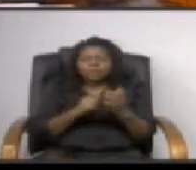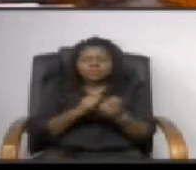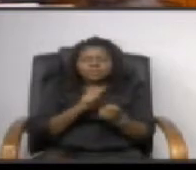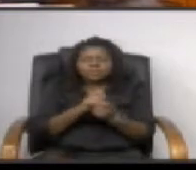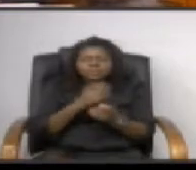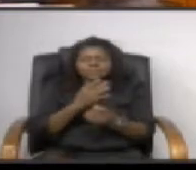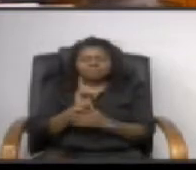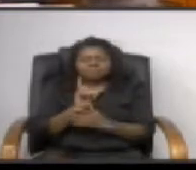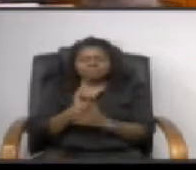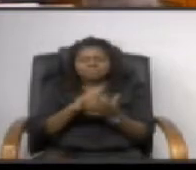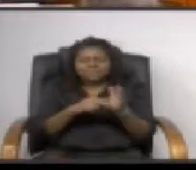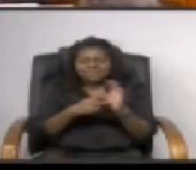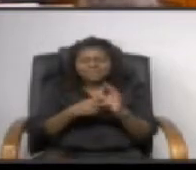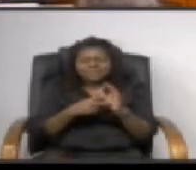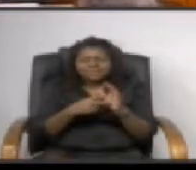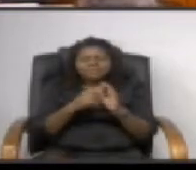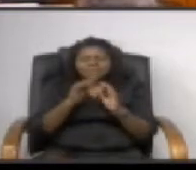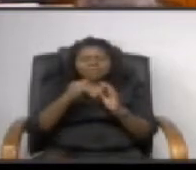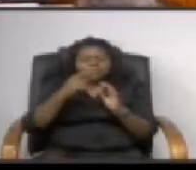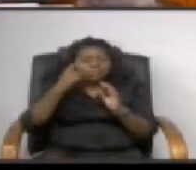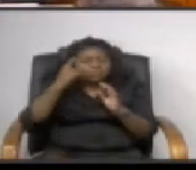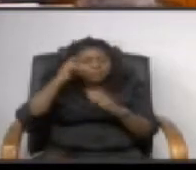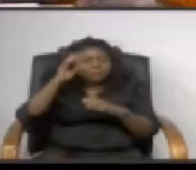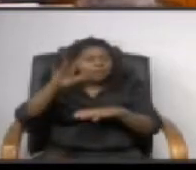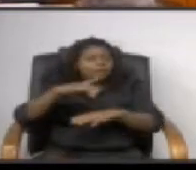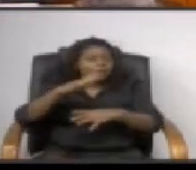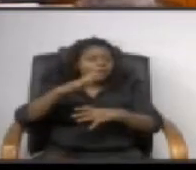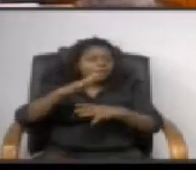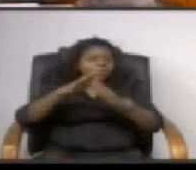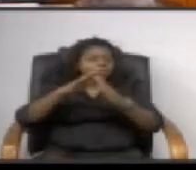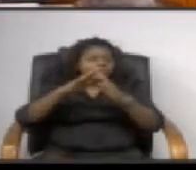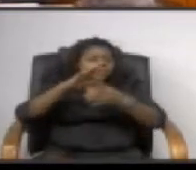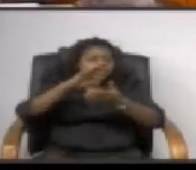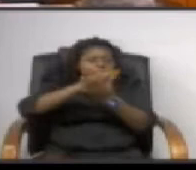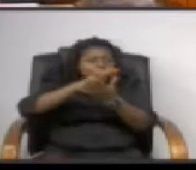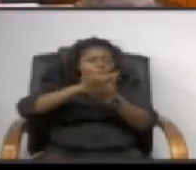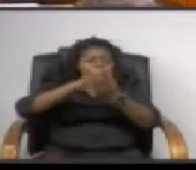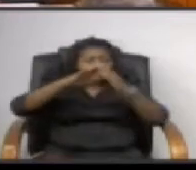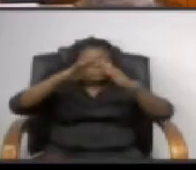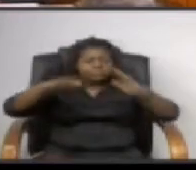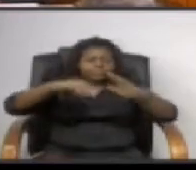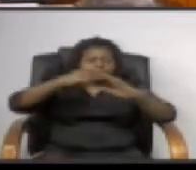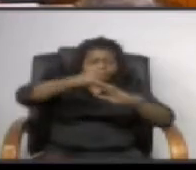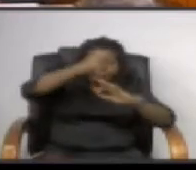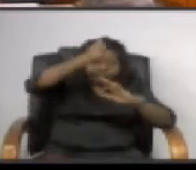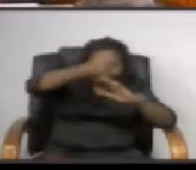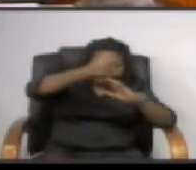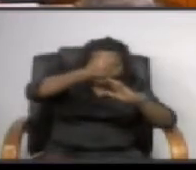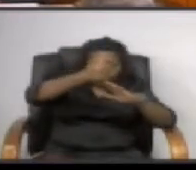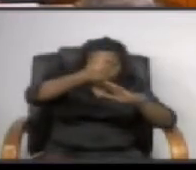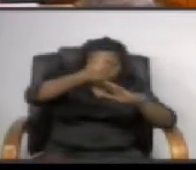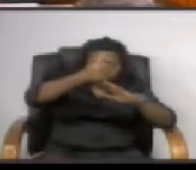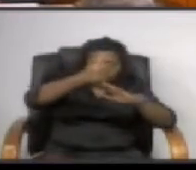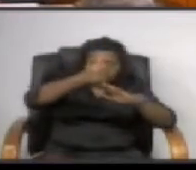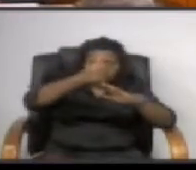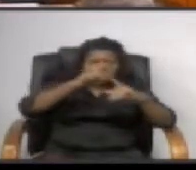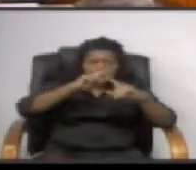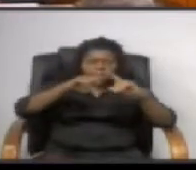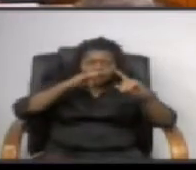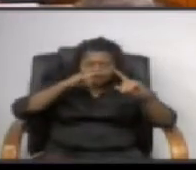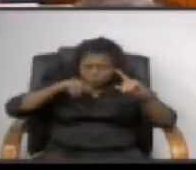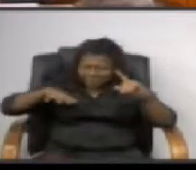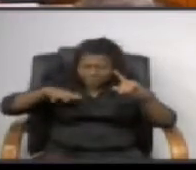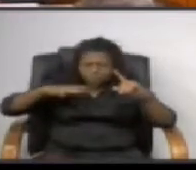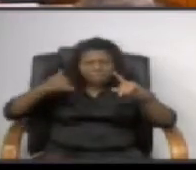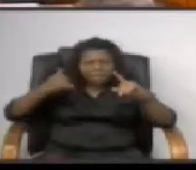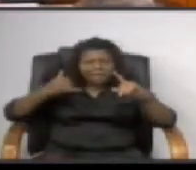about putting a tower on top of a school right where kids are playing that's ridiculous but it's another thing if the